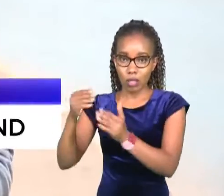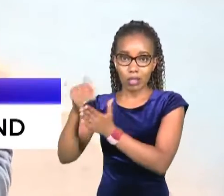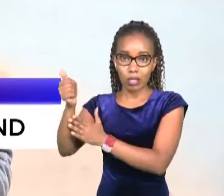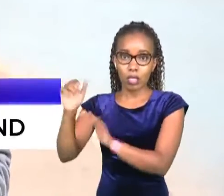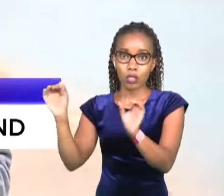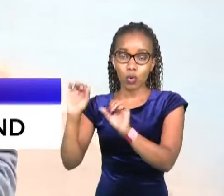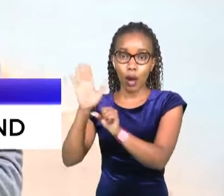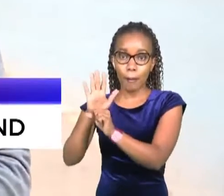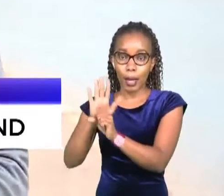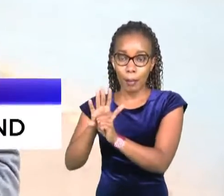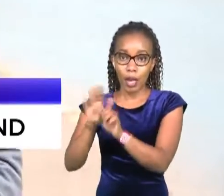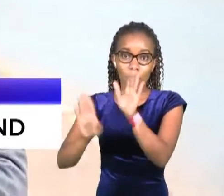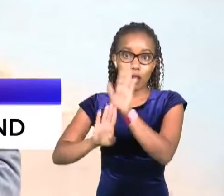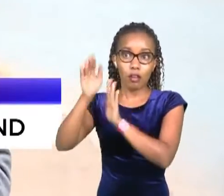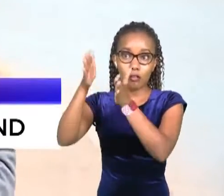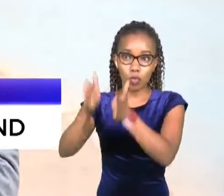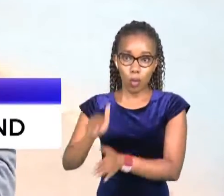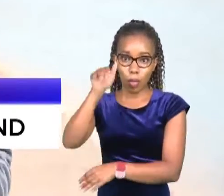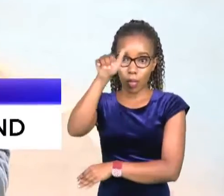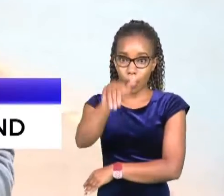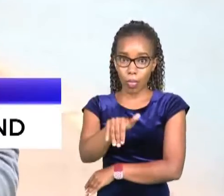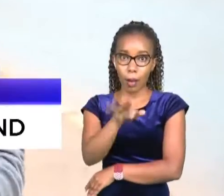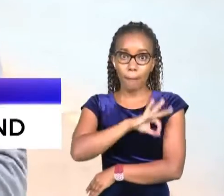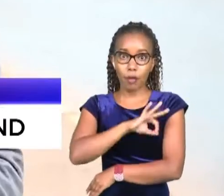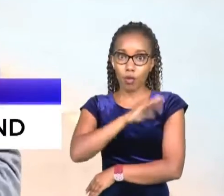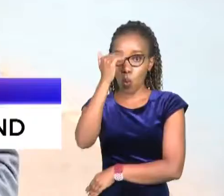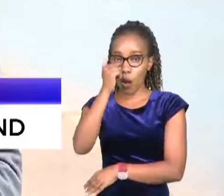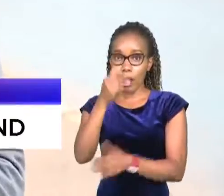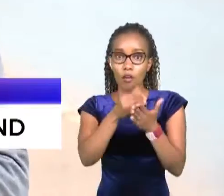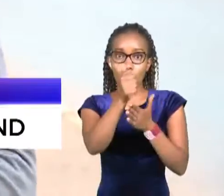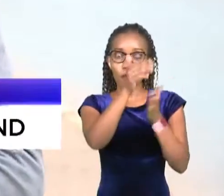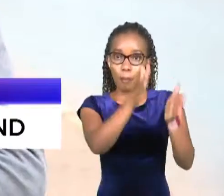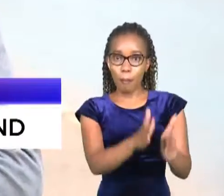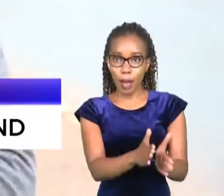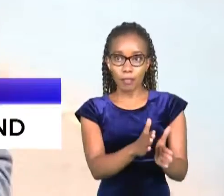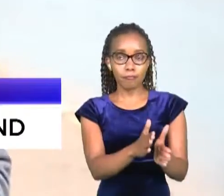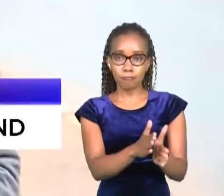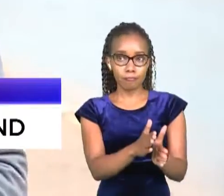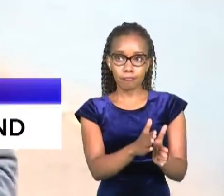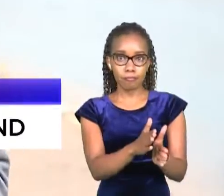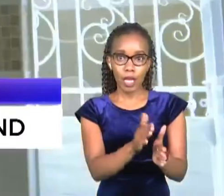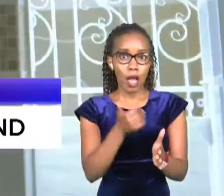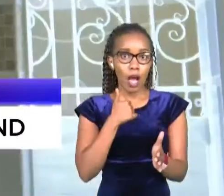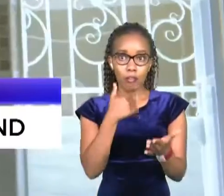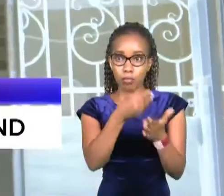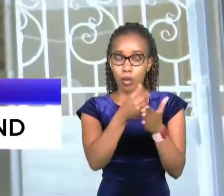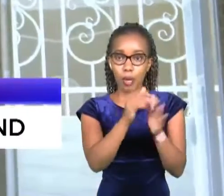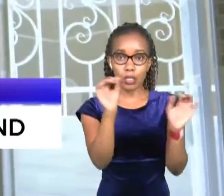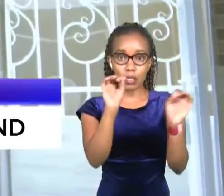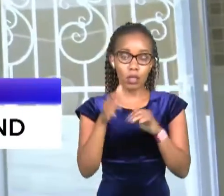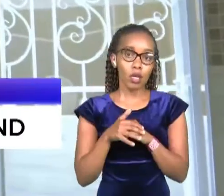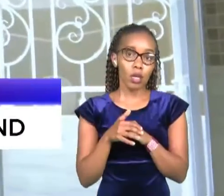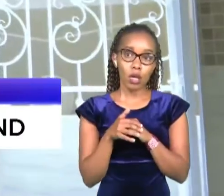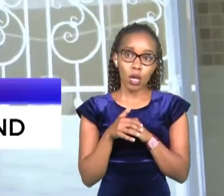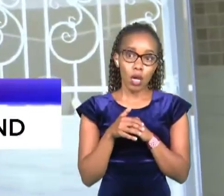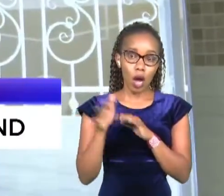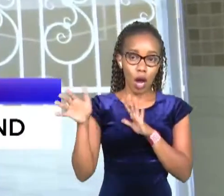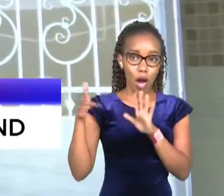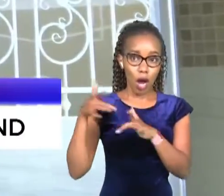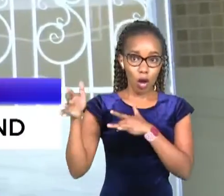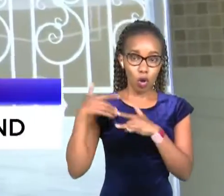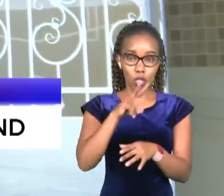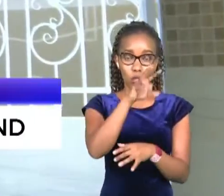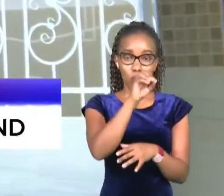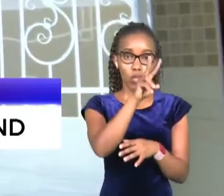developers are experiencing low cash flow due to buyers holding back on their pending installments according to site on quarter one 2020